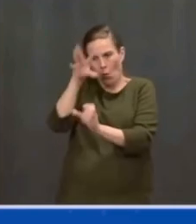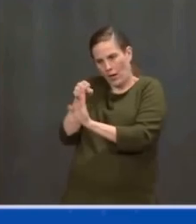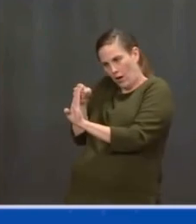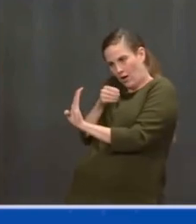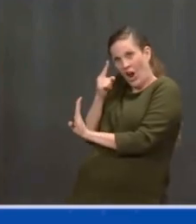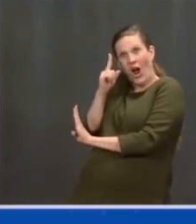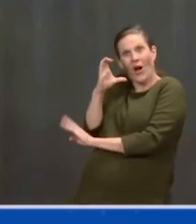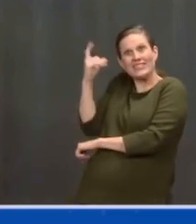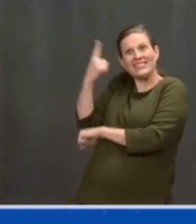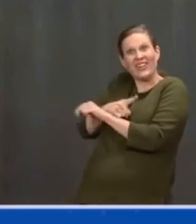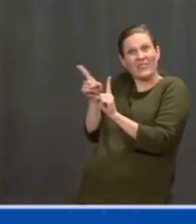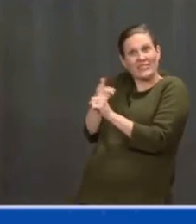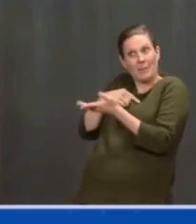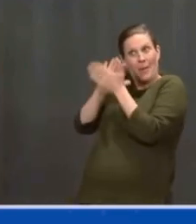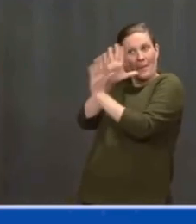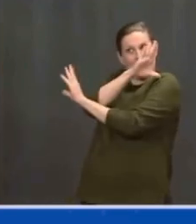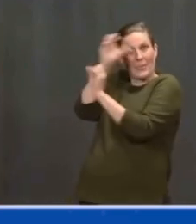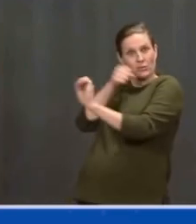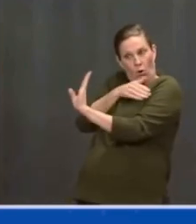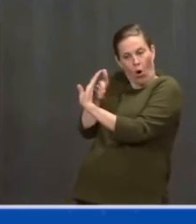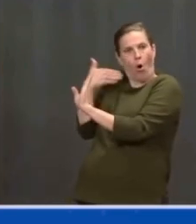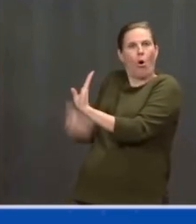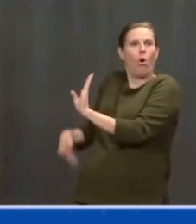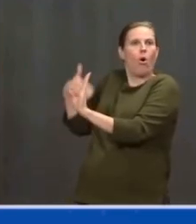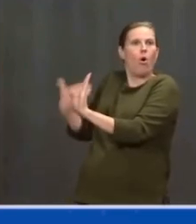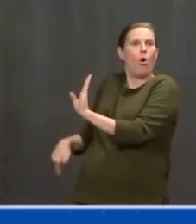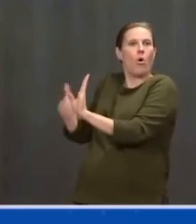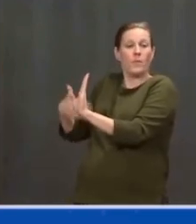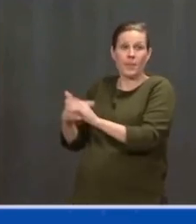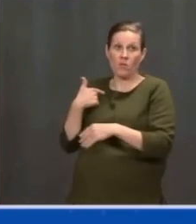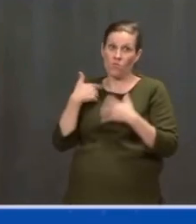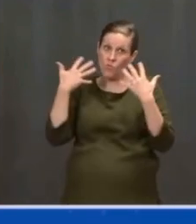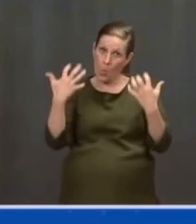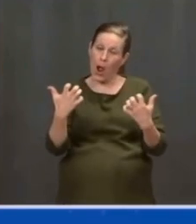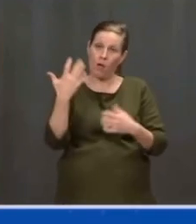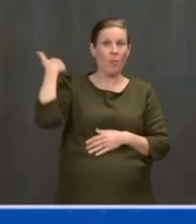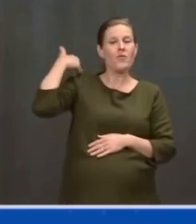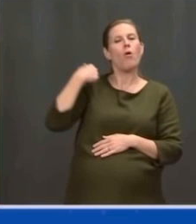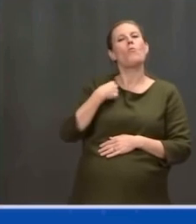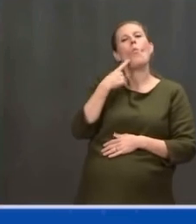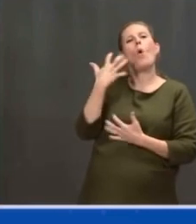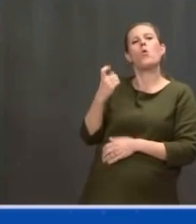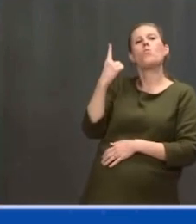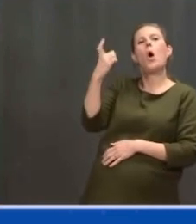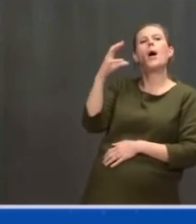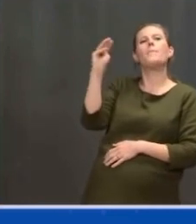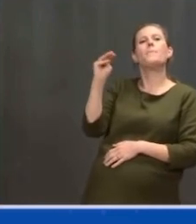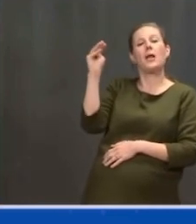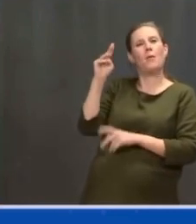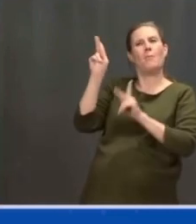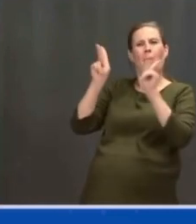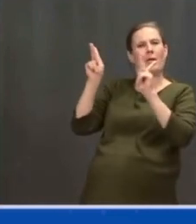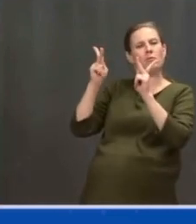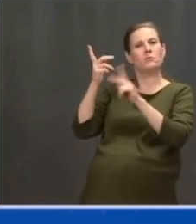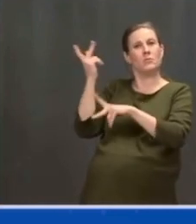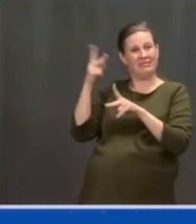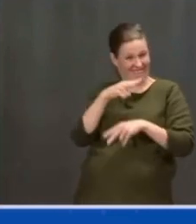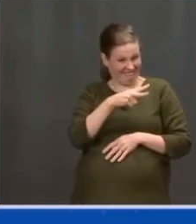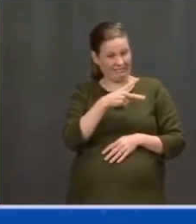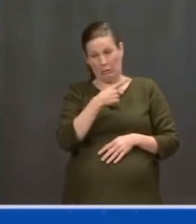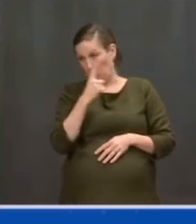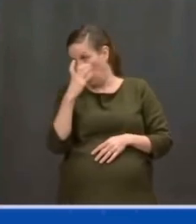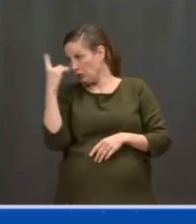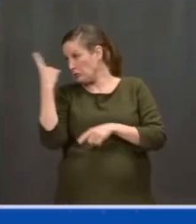When I said I'd get 100 million done, people thought it was a significant exaggeration. We're going to get 200